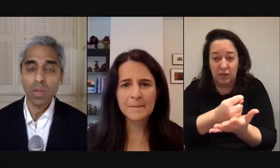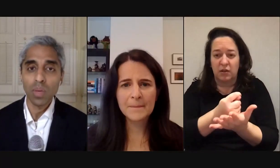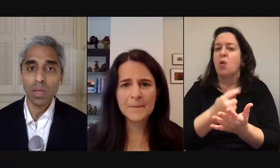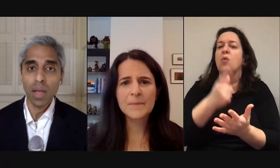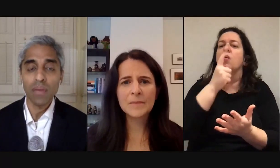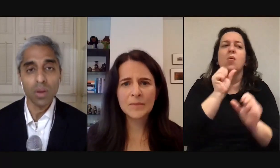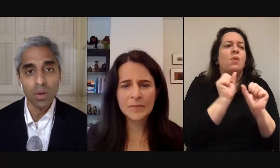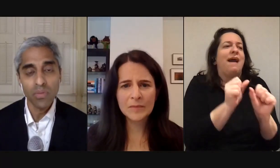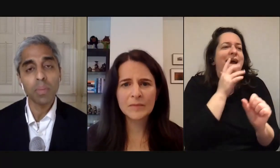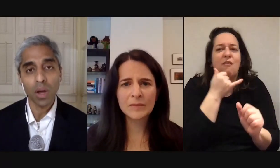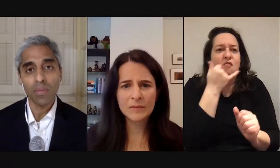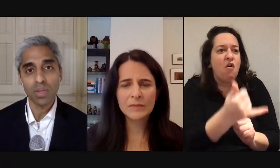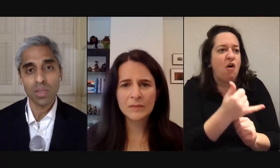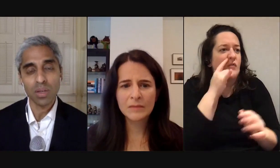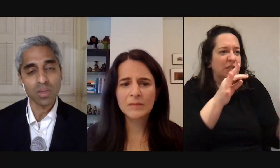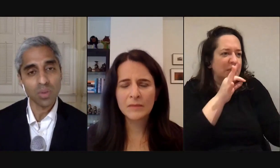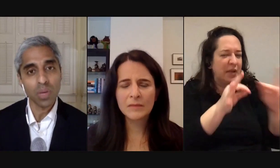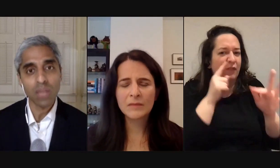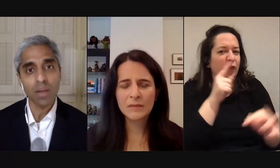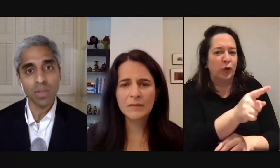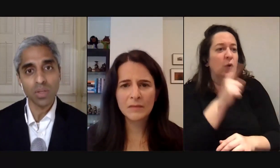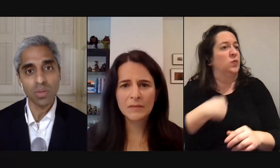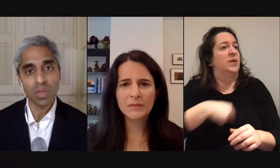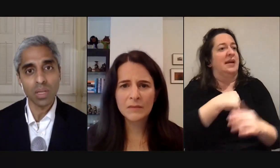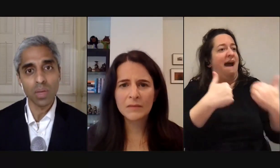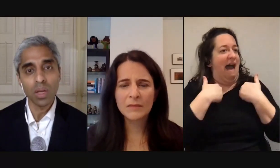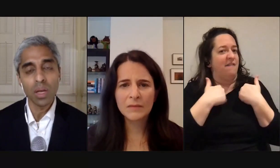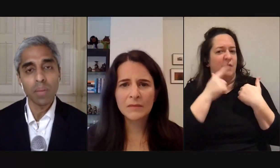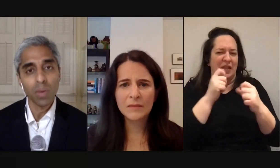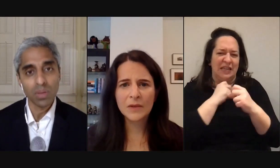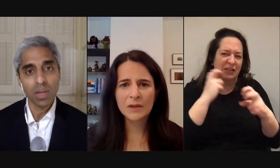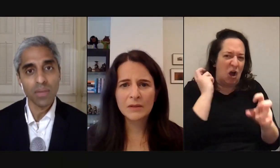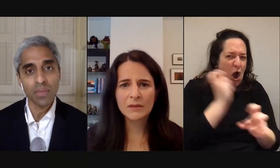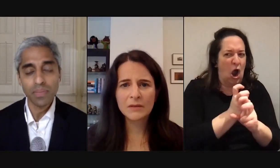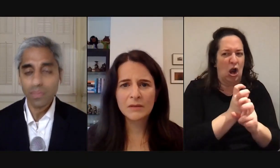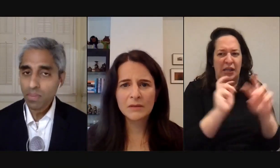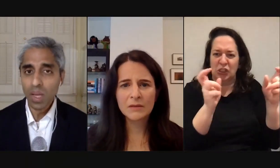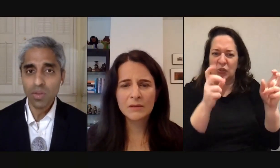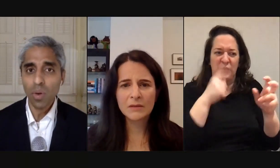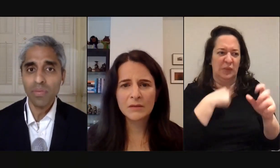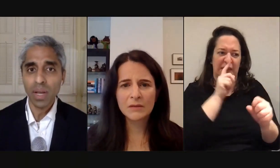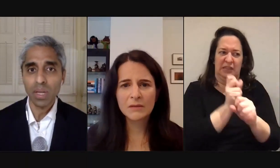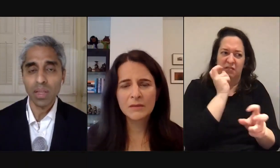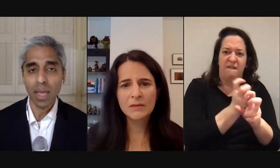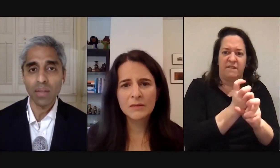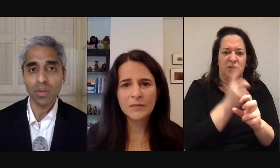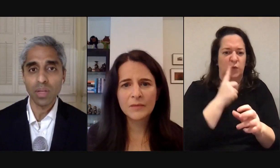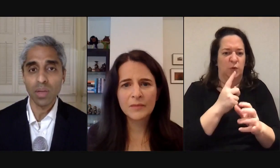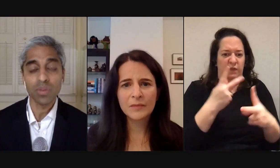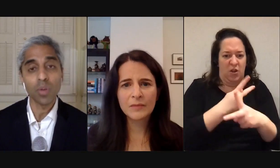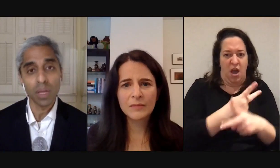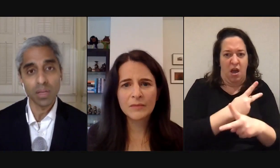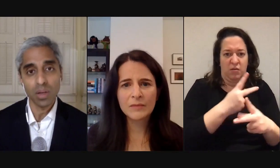so that we could have a family conversation because these are really tough issues to deal with by oneself and so often I would get the